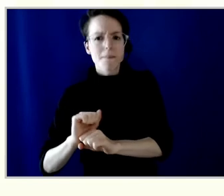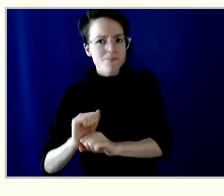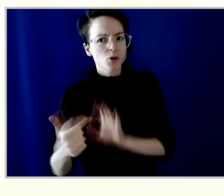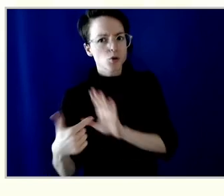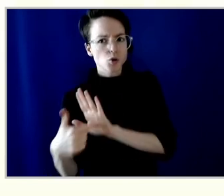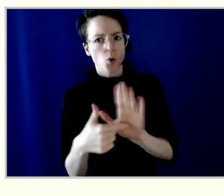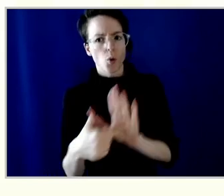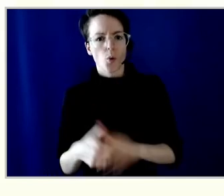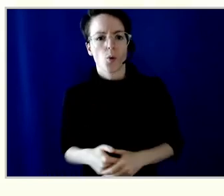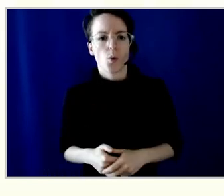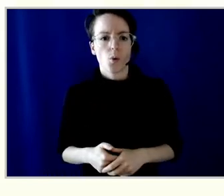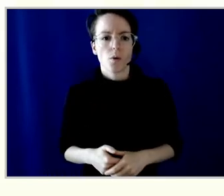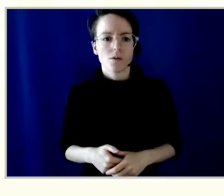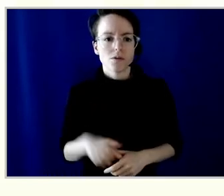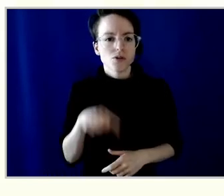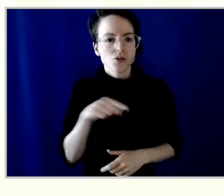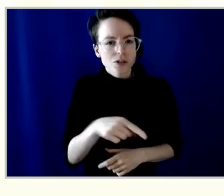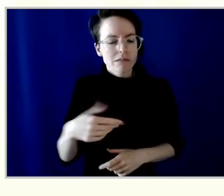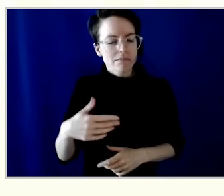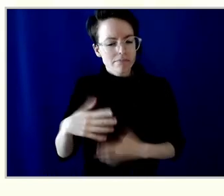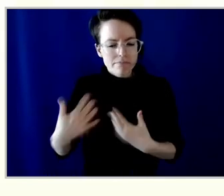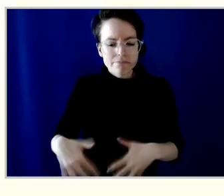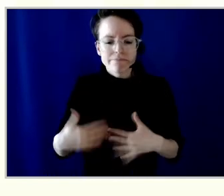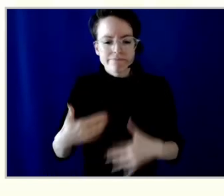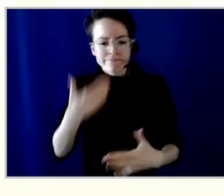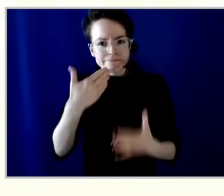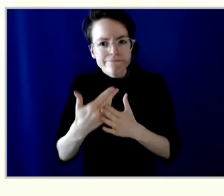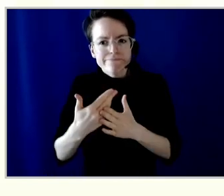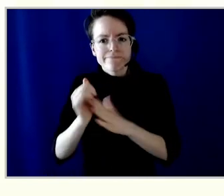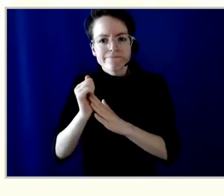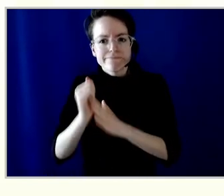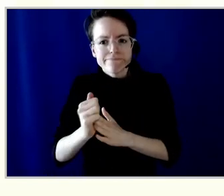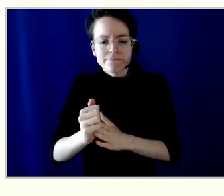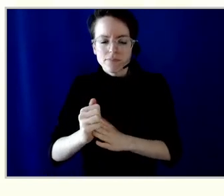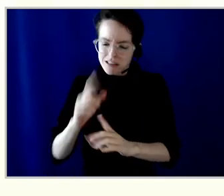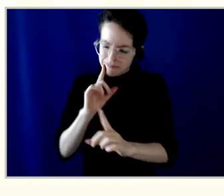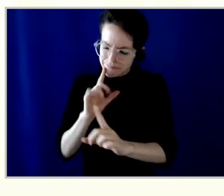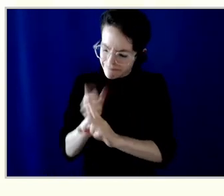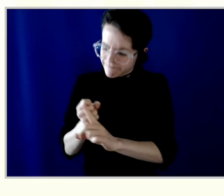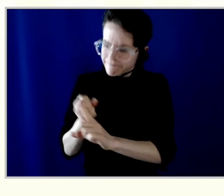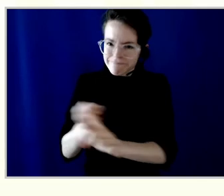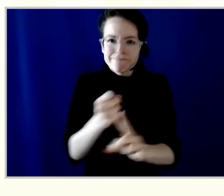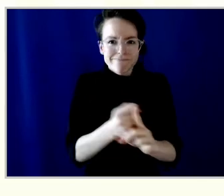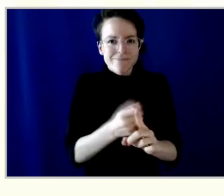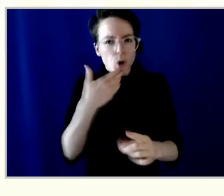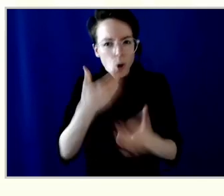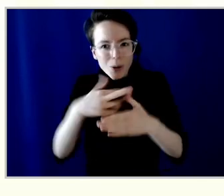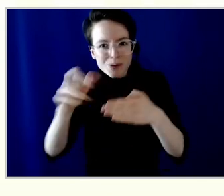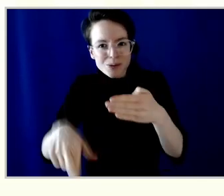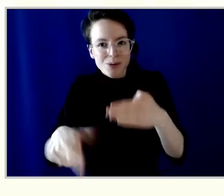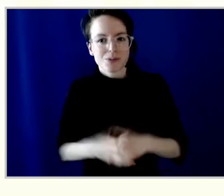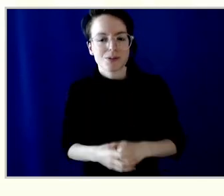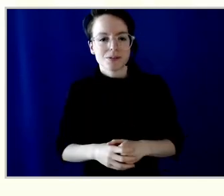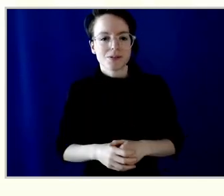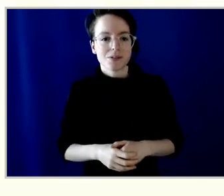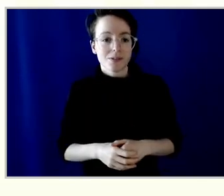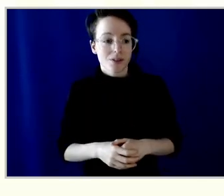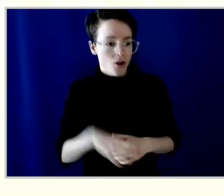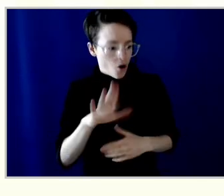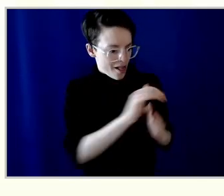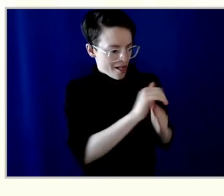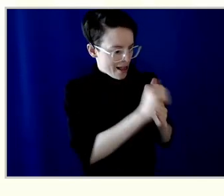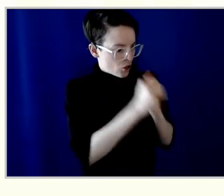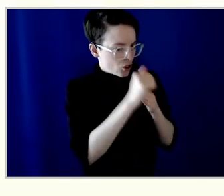impact. Her leadership and mentorship have resounded throughout our board and our organization. We couldn't be more